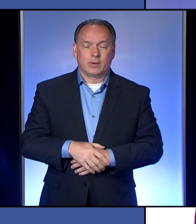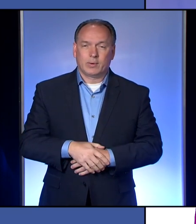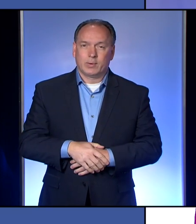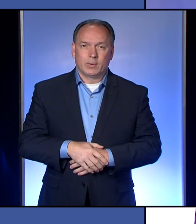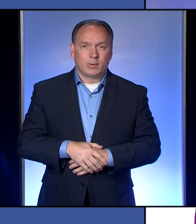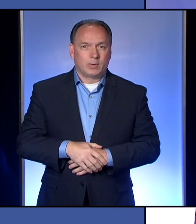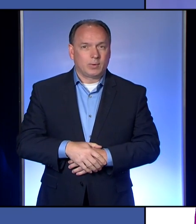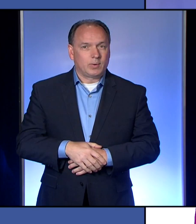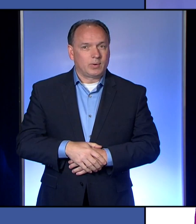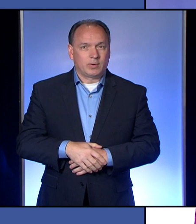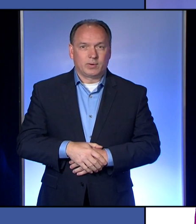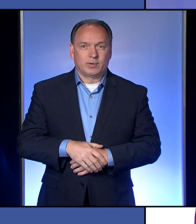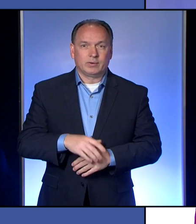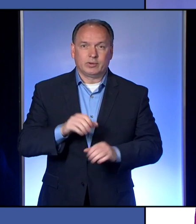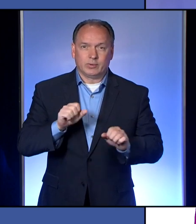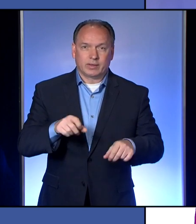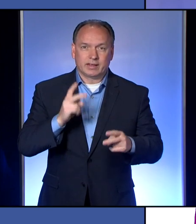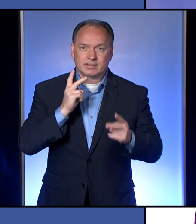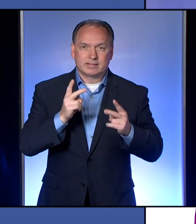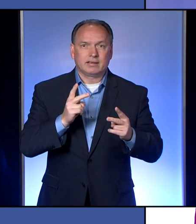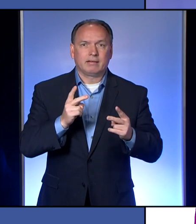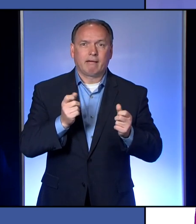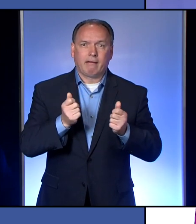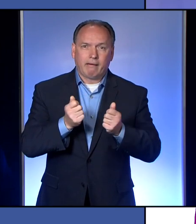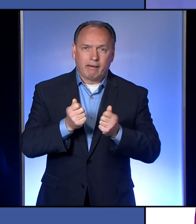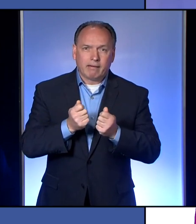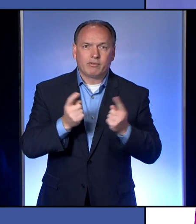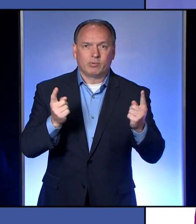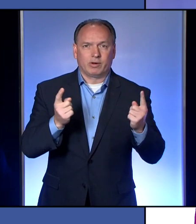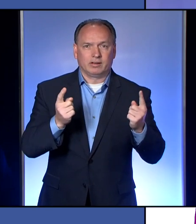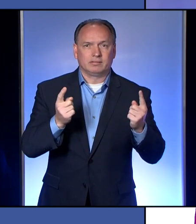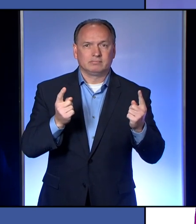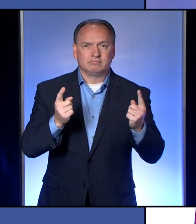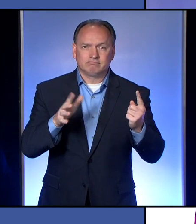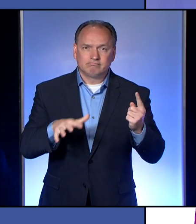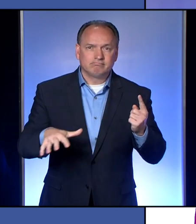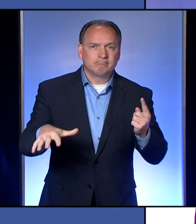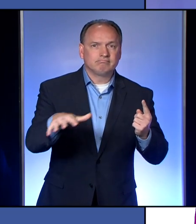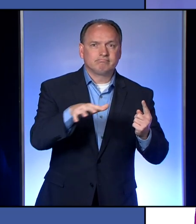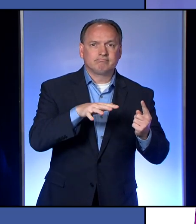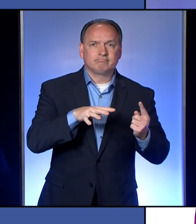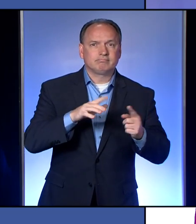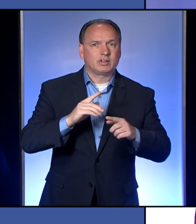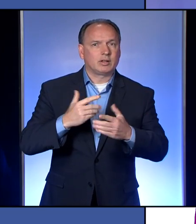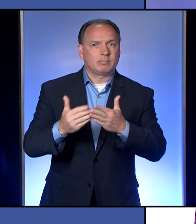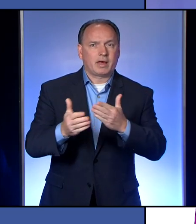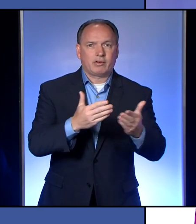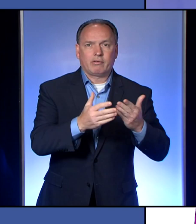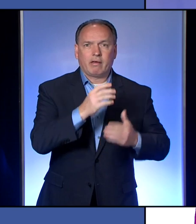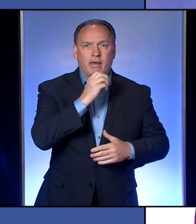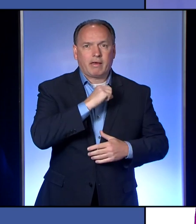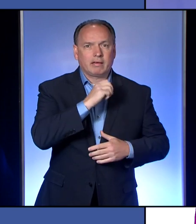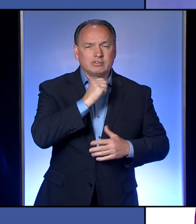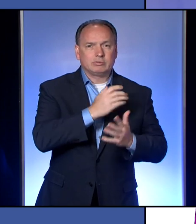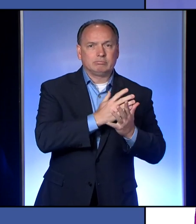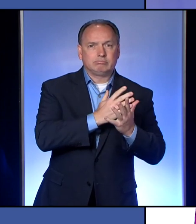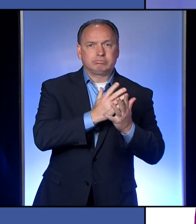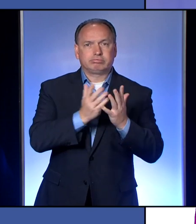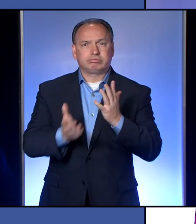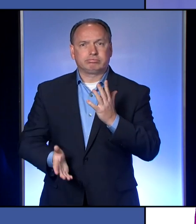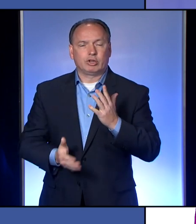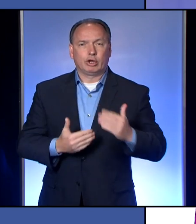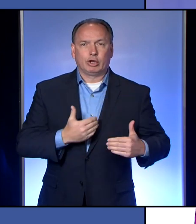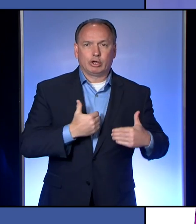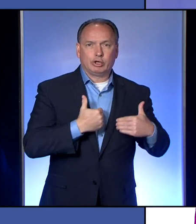As you can see everyone of every age is susceptible. Our cases span from our very youngest